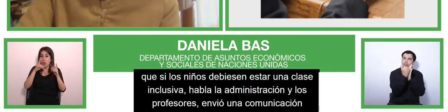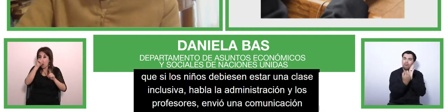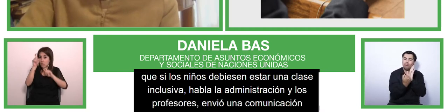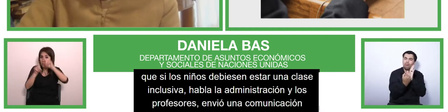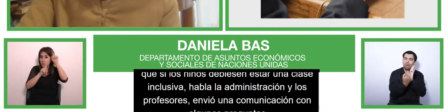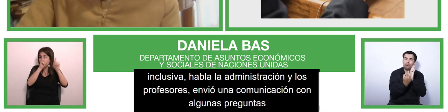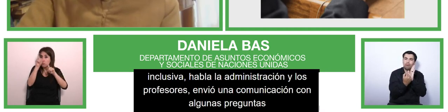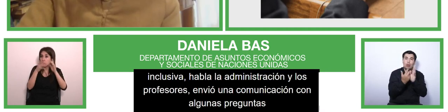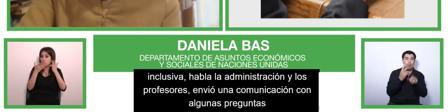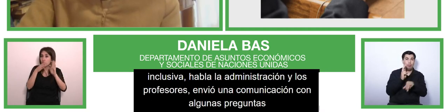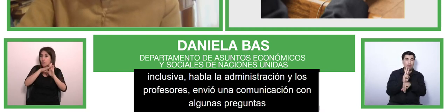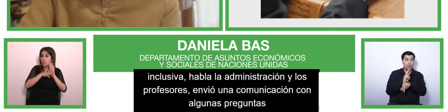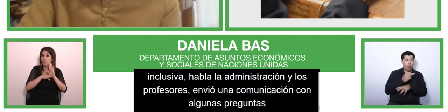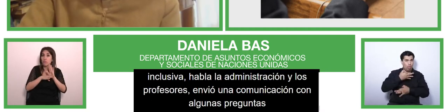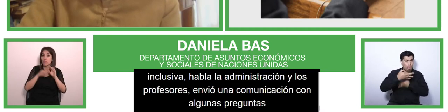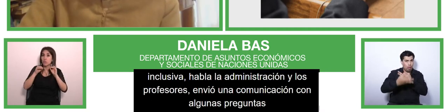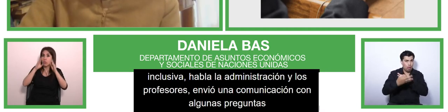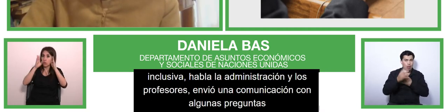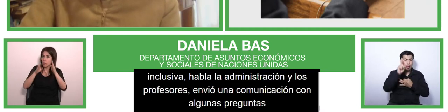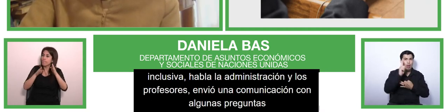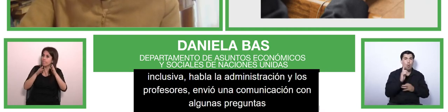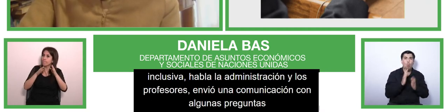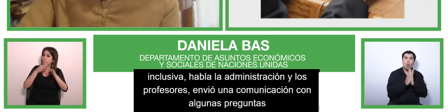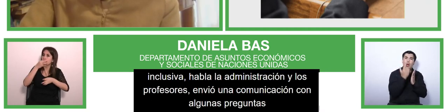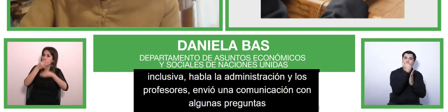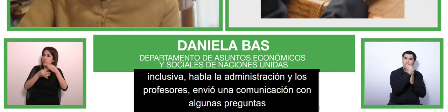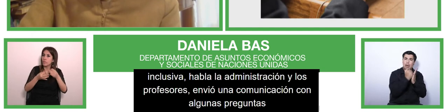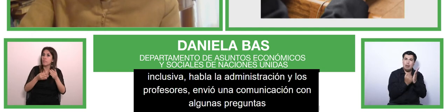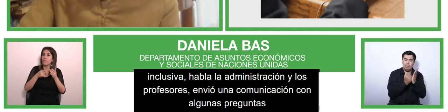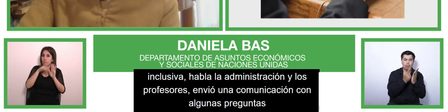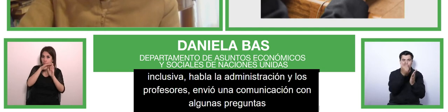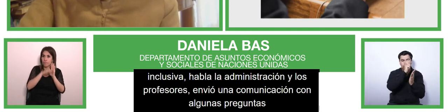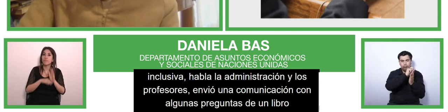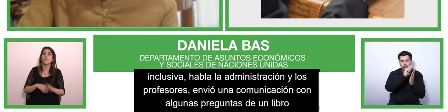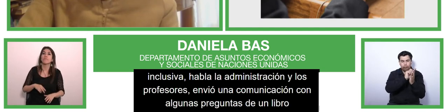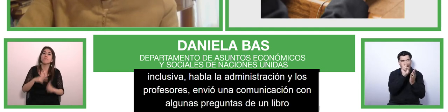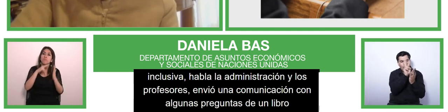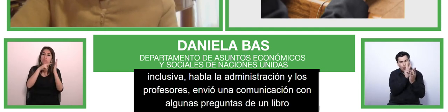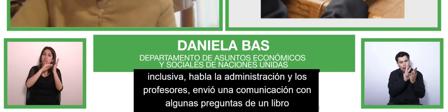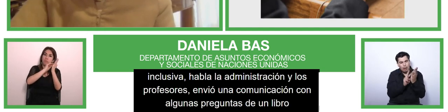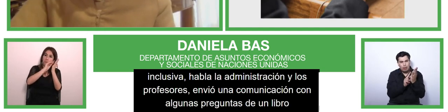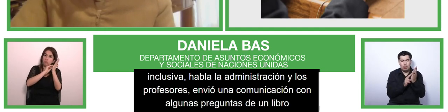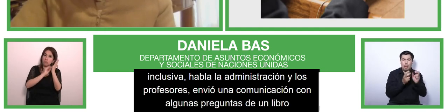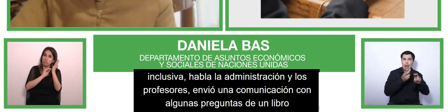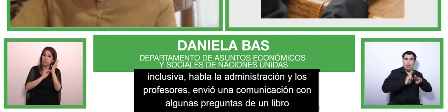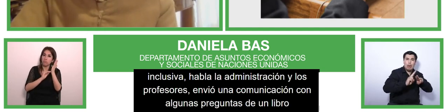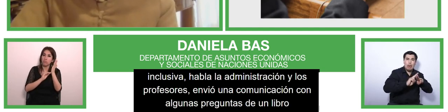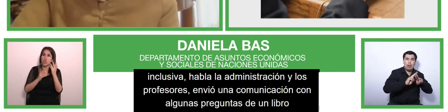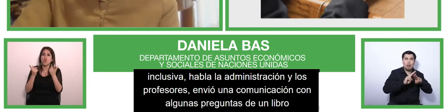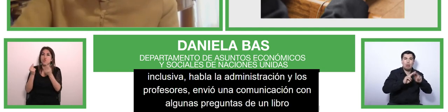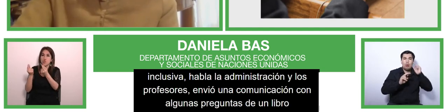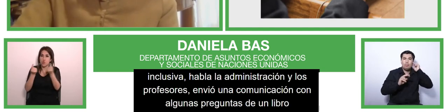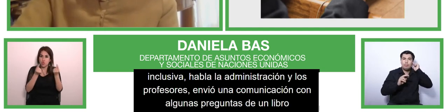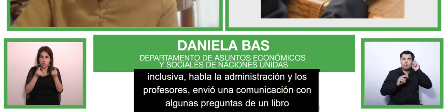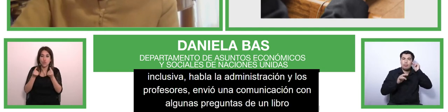classrooms um you can find it it was published i think in 2001